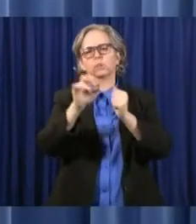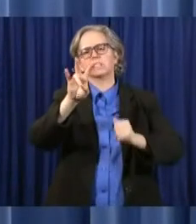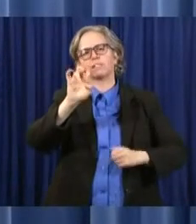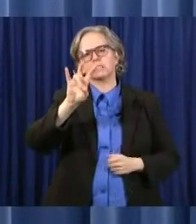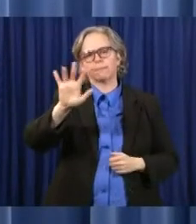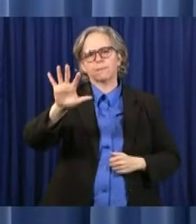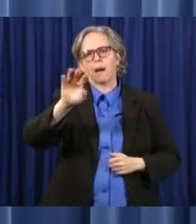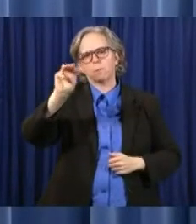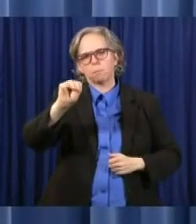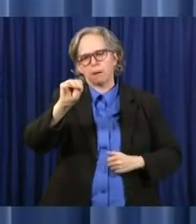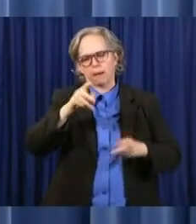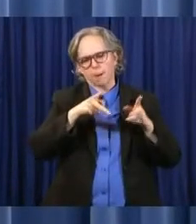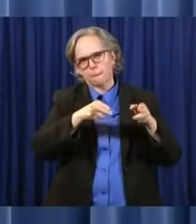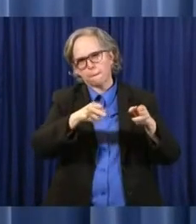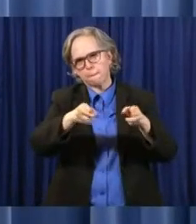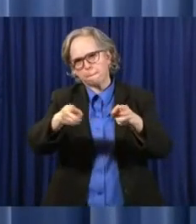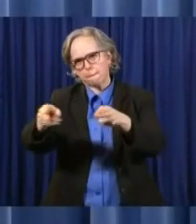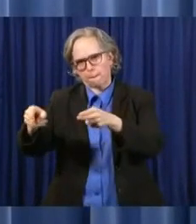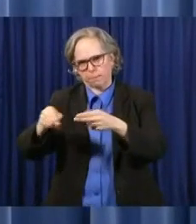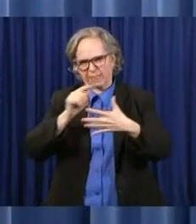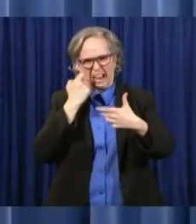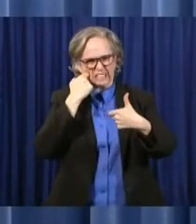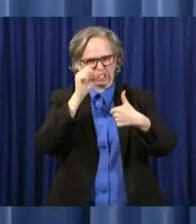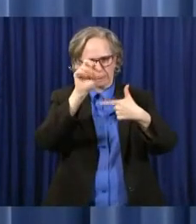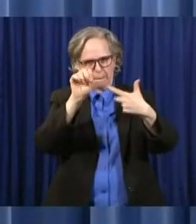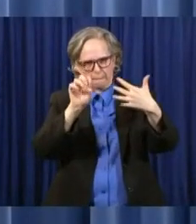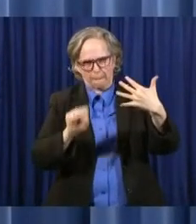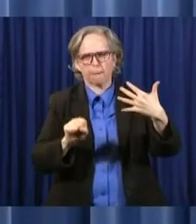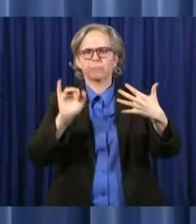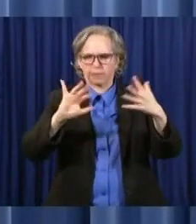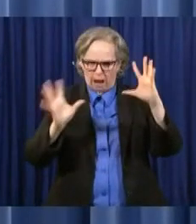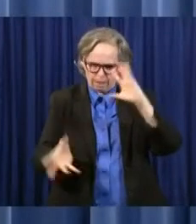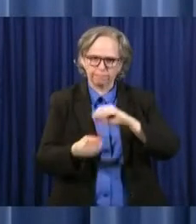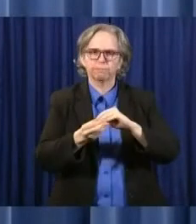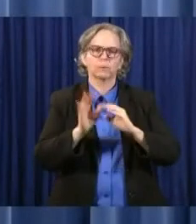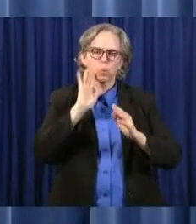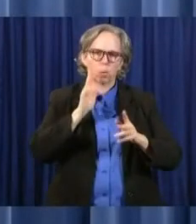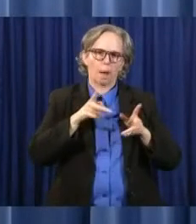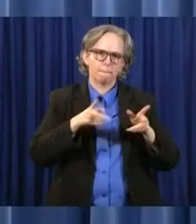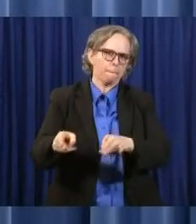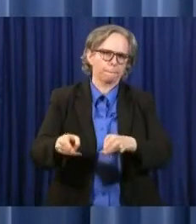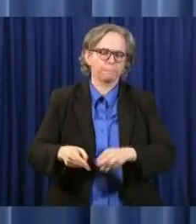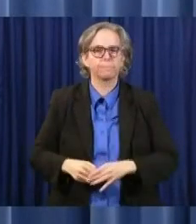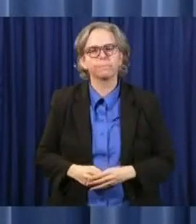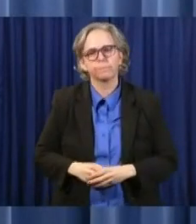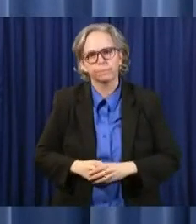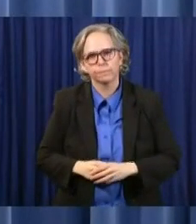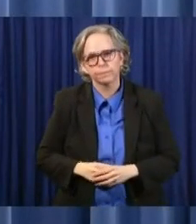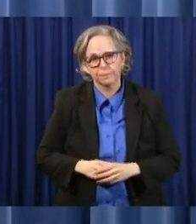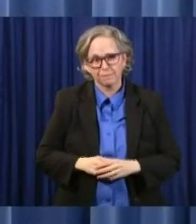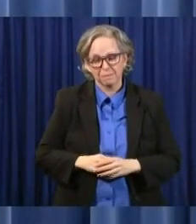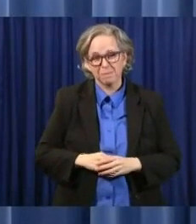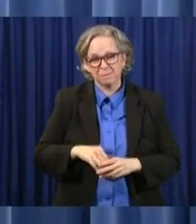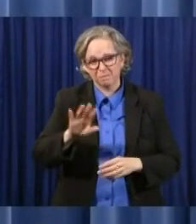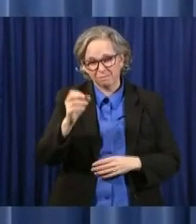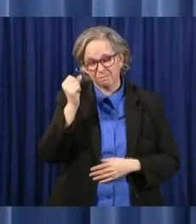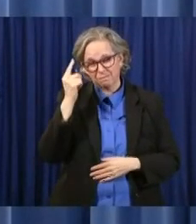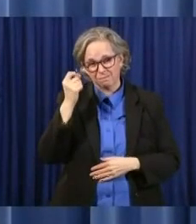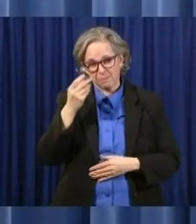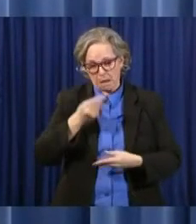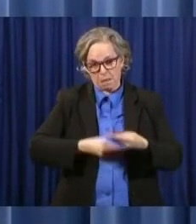Of the money in the budget, that is Ohio taxpayers' money, only 9